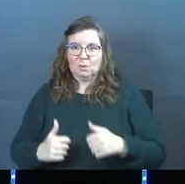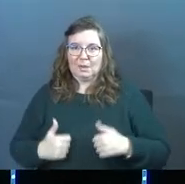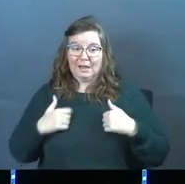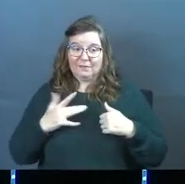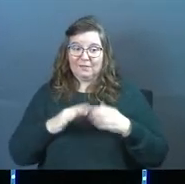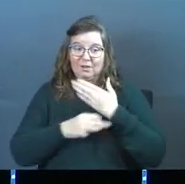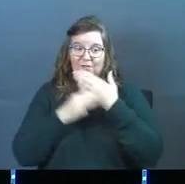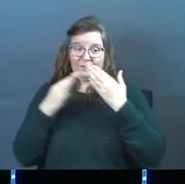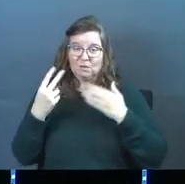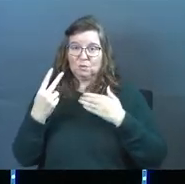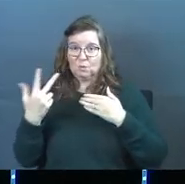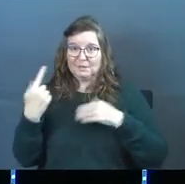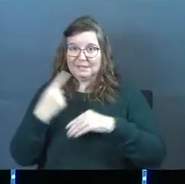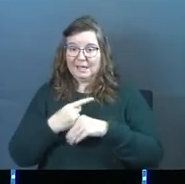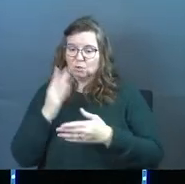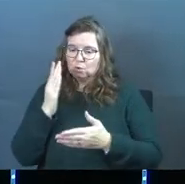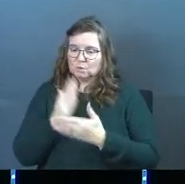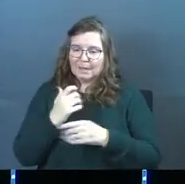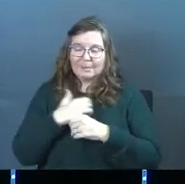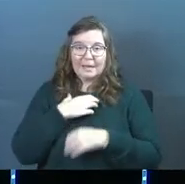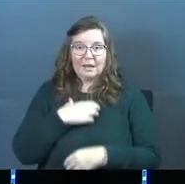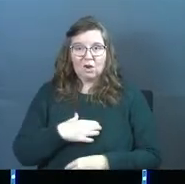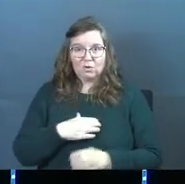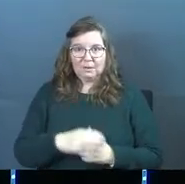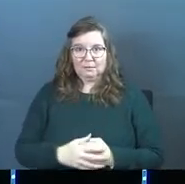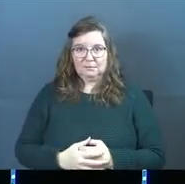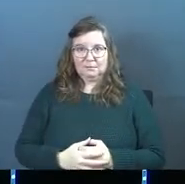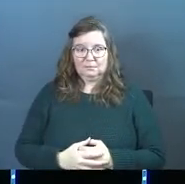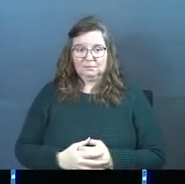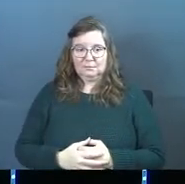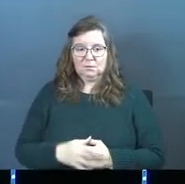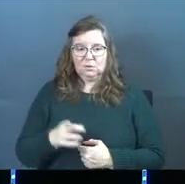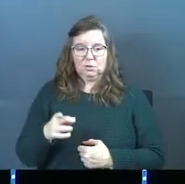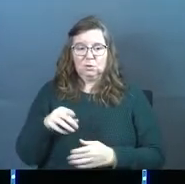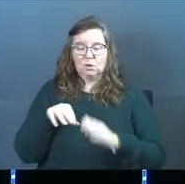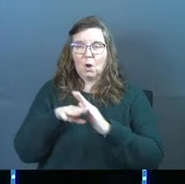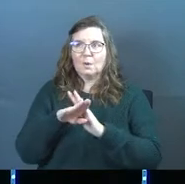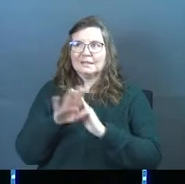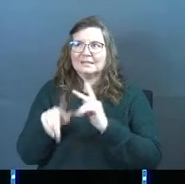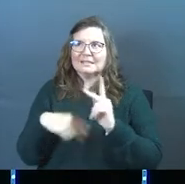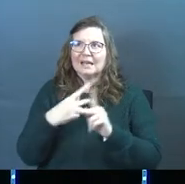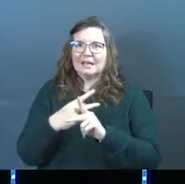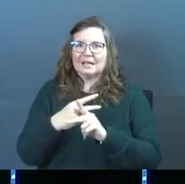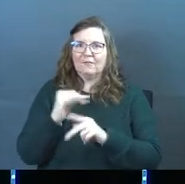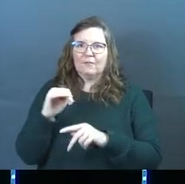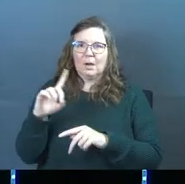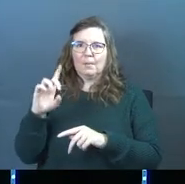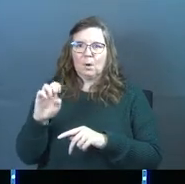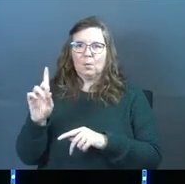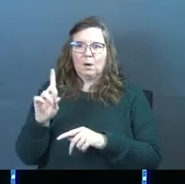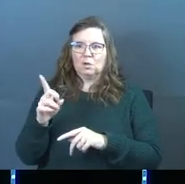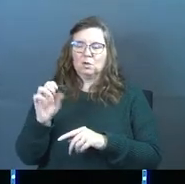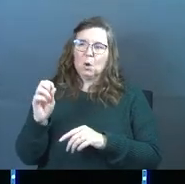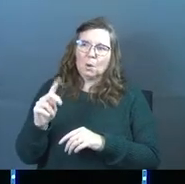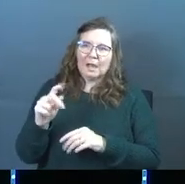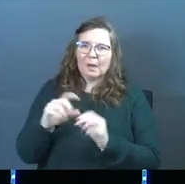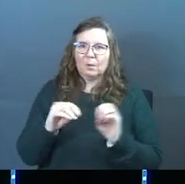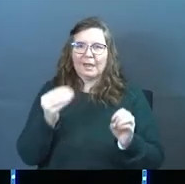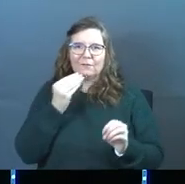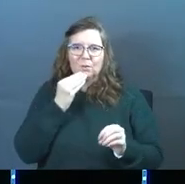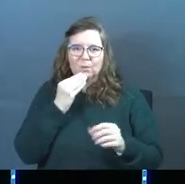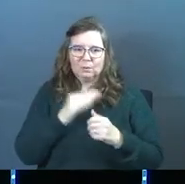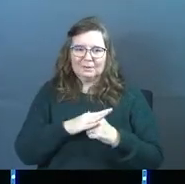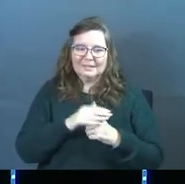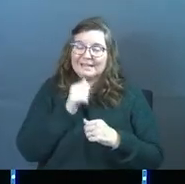And if you fast for two or three days, you stop getting hungry. You go into this kind of mode where it's like you're okay without